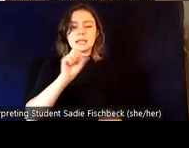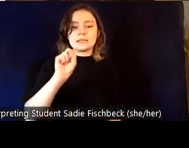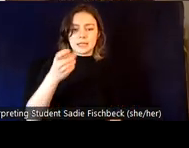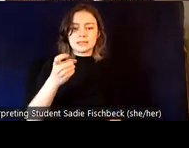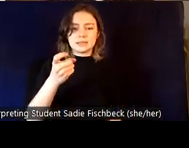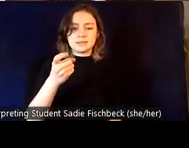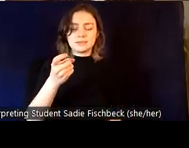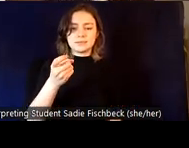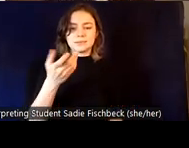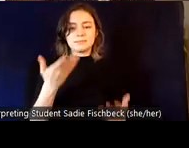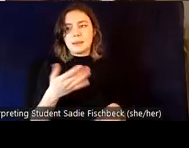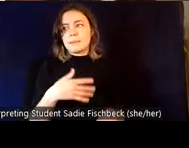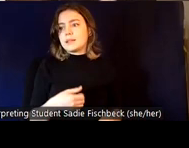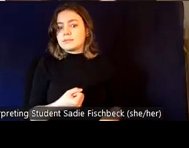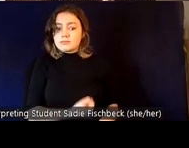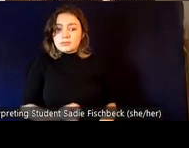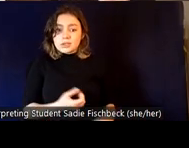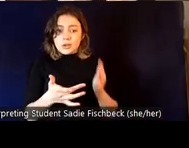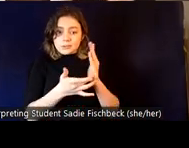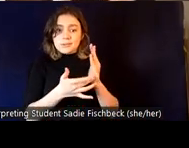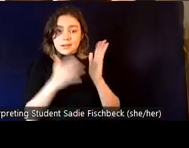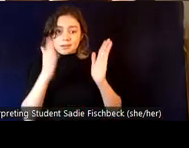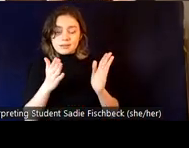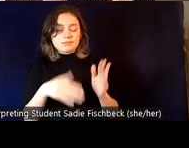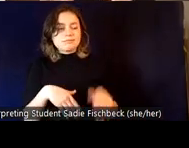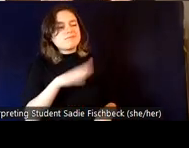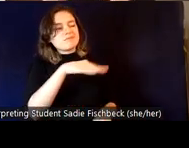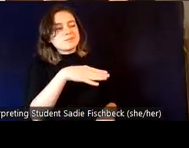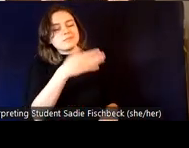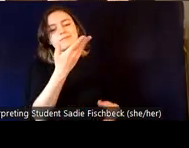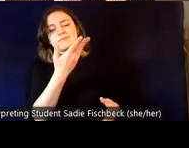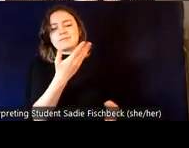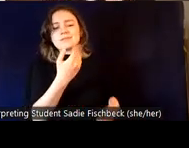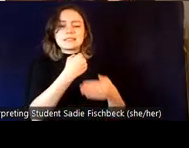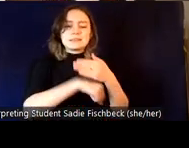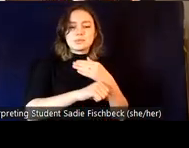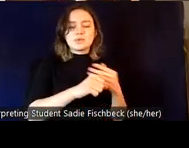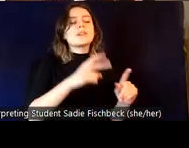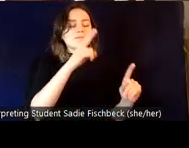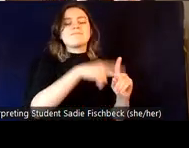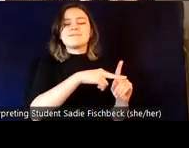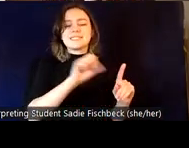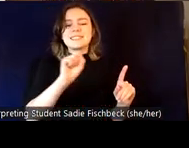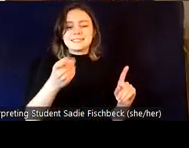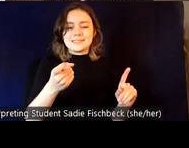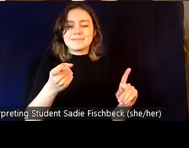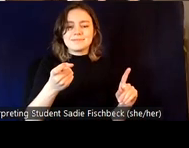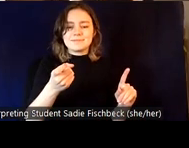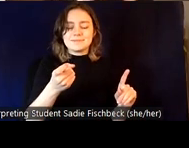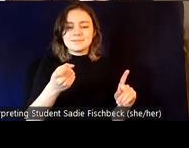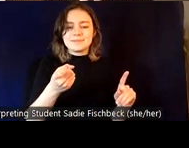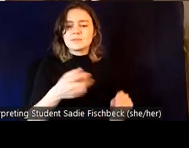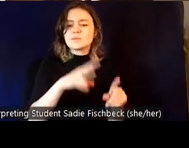technician will tell you before the birth. Um, but this, this assignment of sex is based on, you know, genitalia